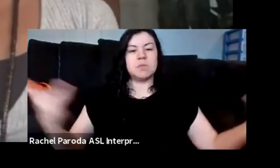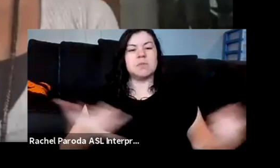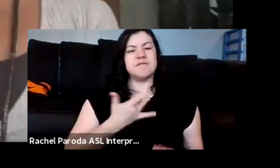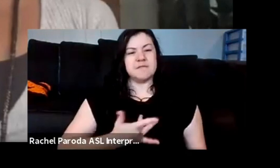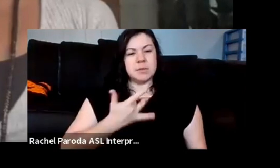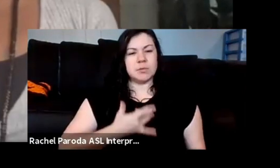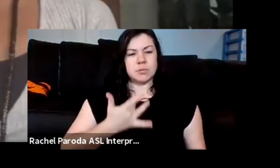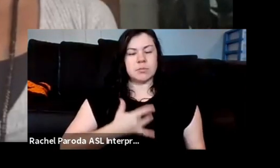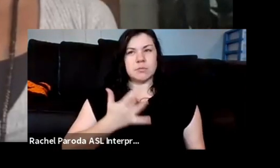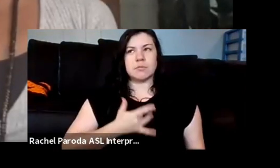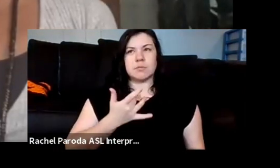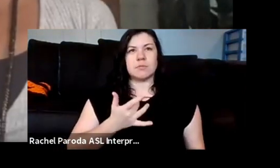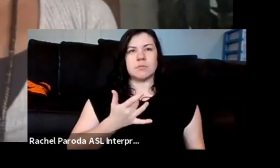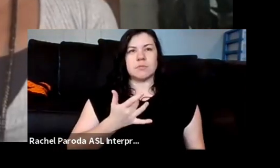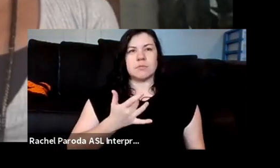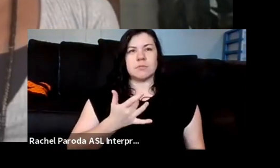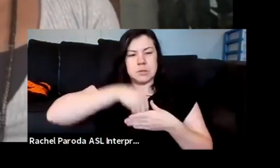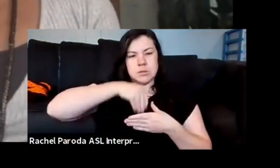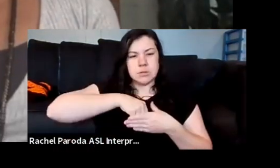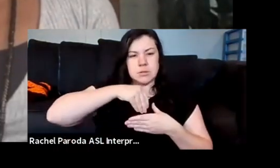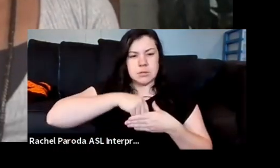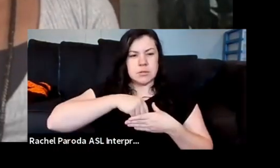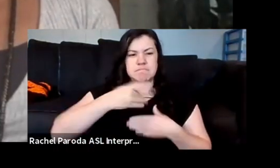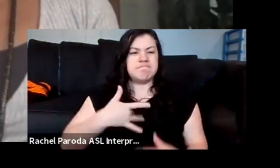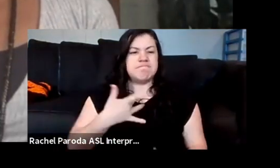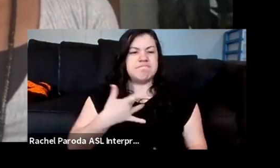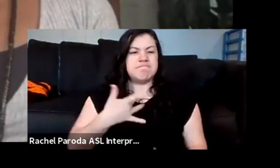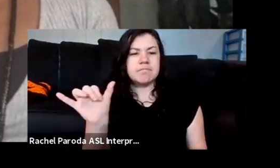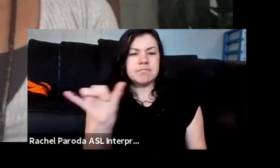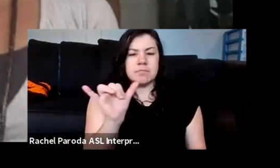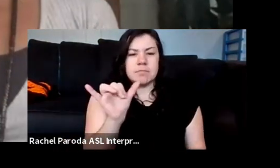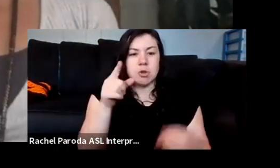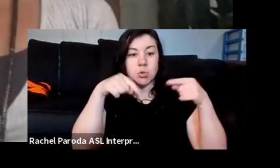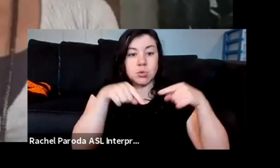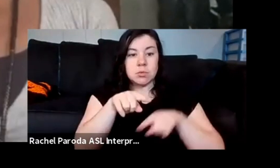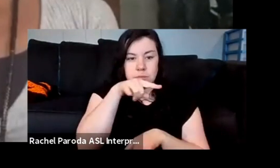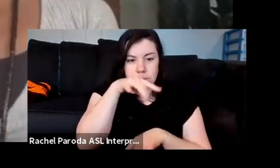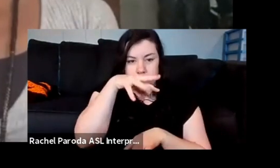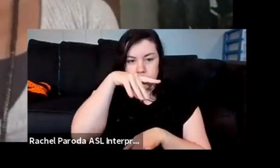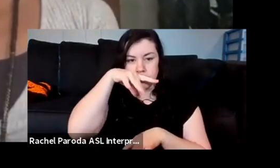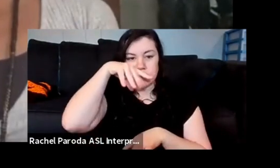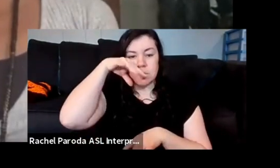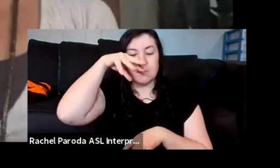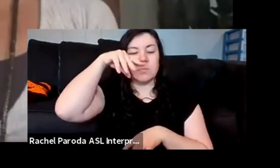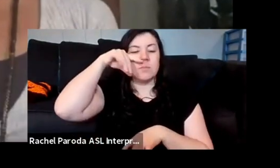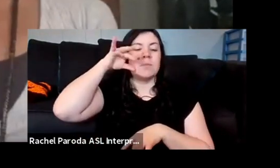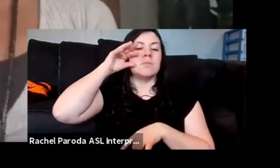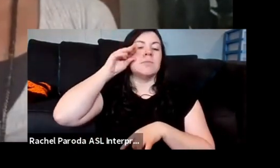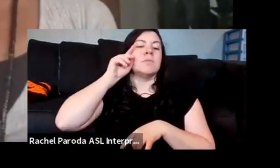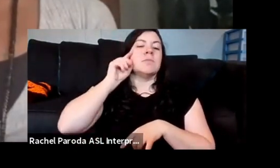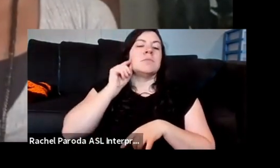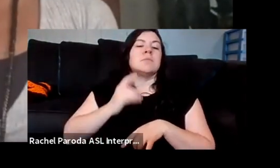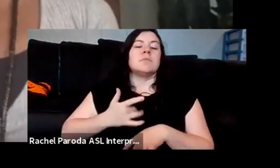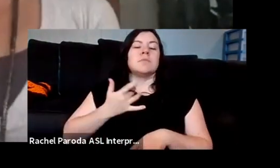Feel where it's creating some space, especially on that inhale, the spaciousness through the breath that moves through the body.